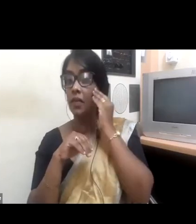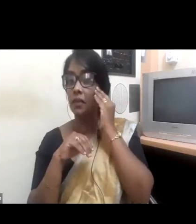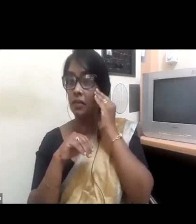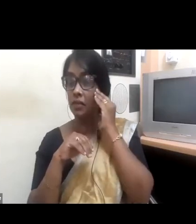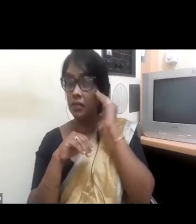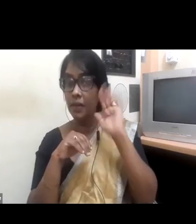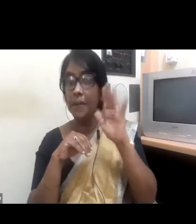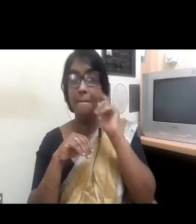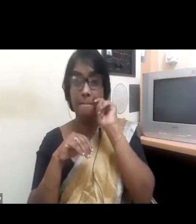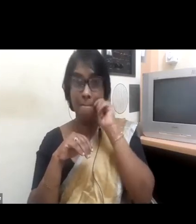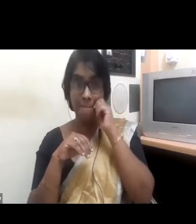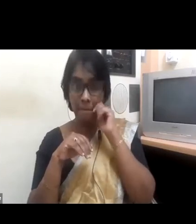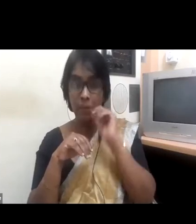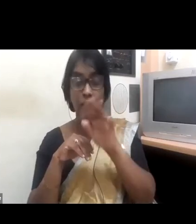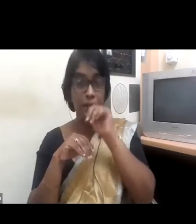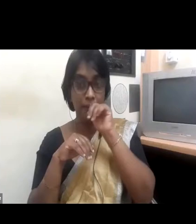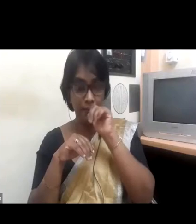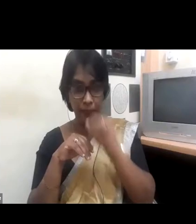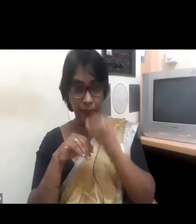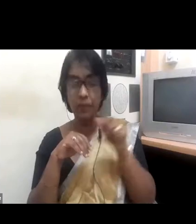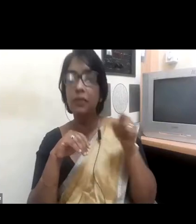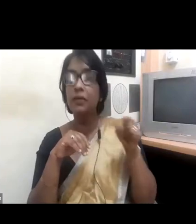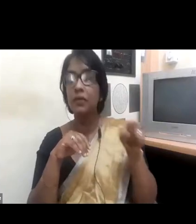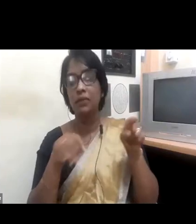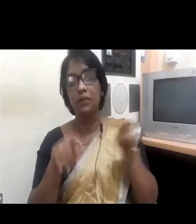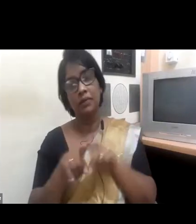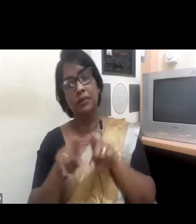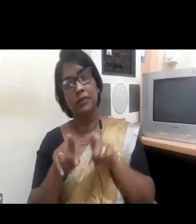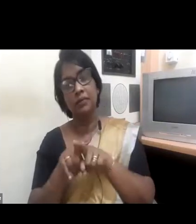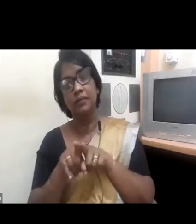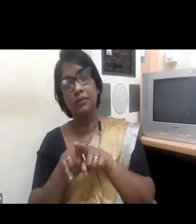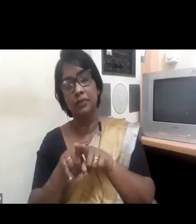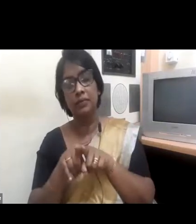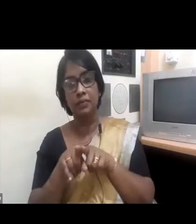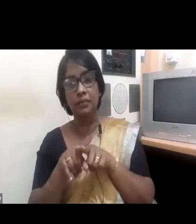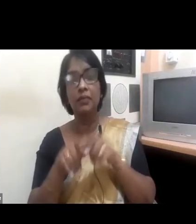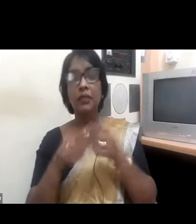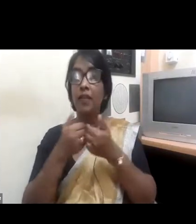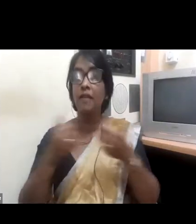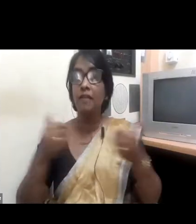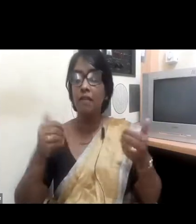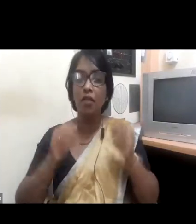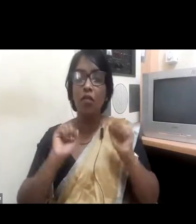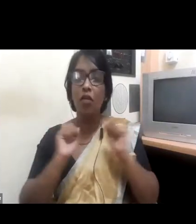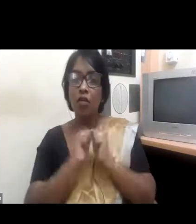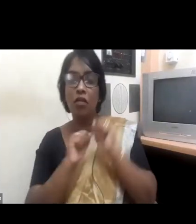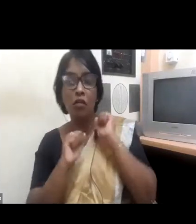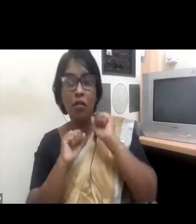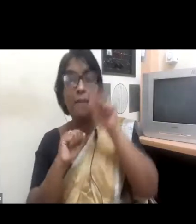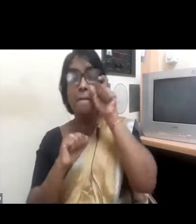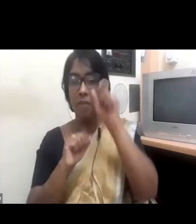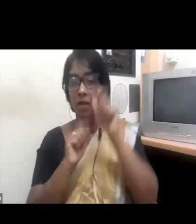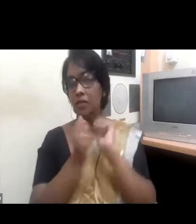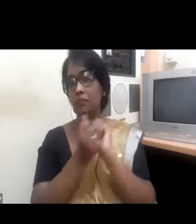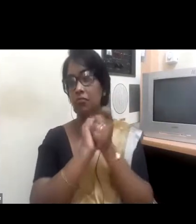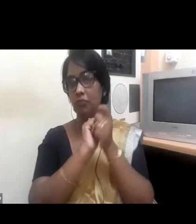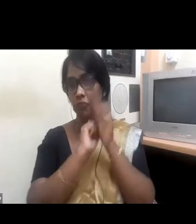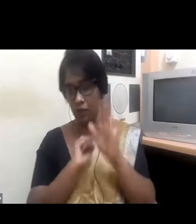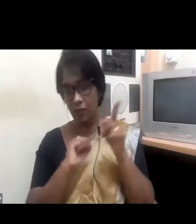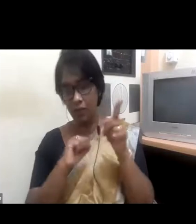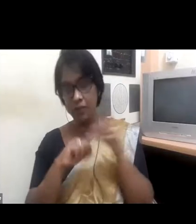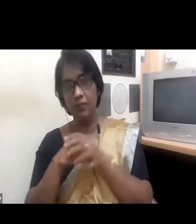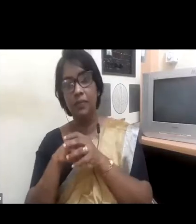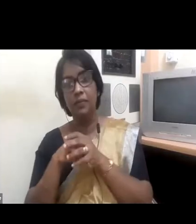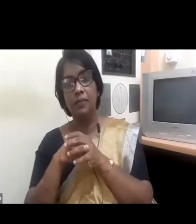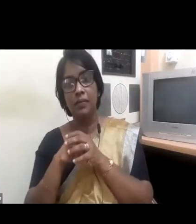be talking about this afternoon. And it's incredibly important in this that we have not only women working on this issue, but it's also great that we have a panel